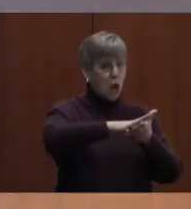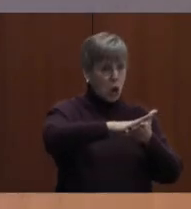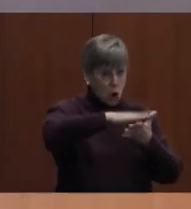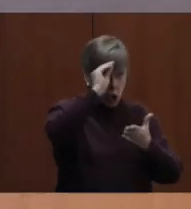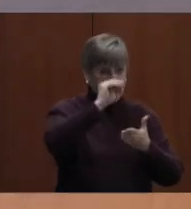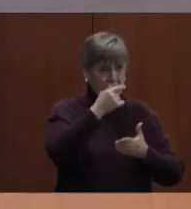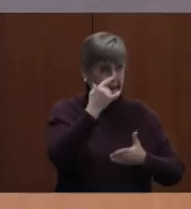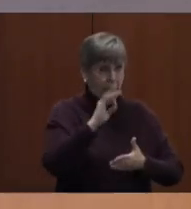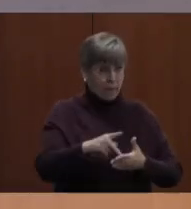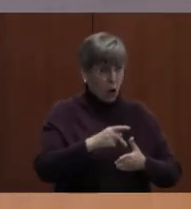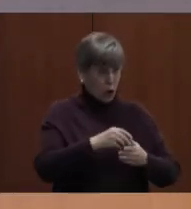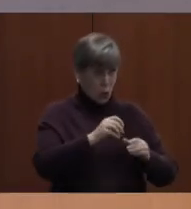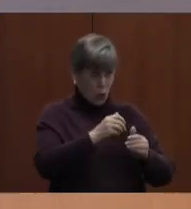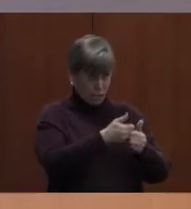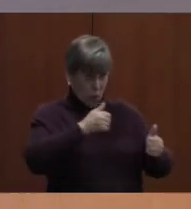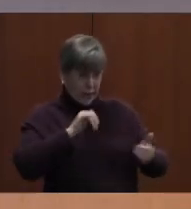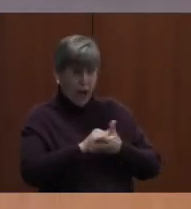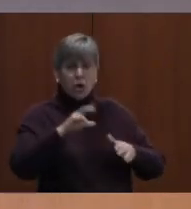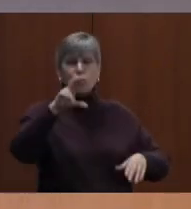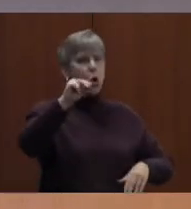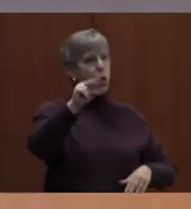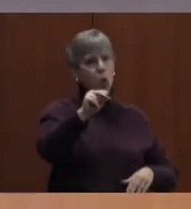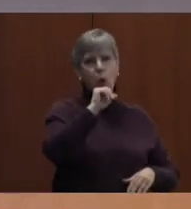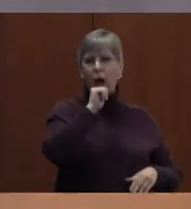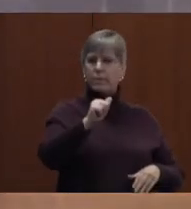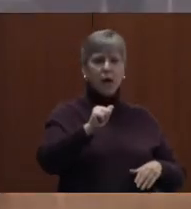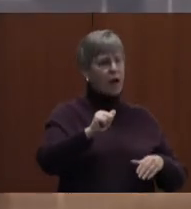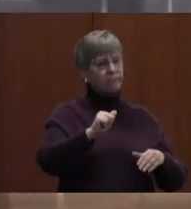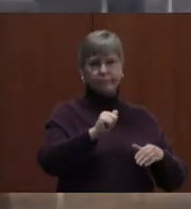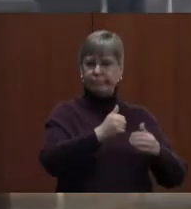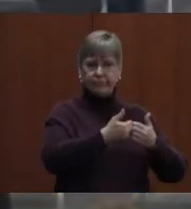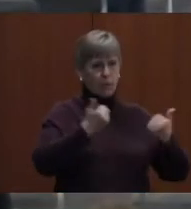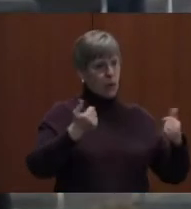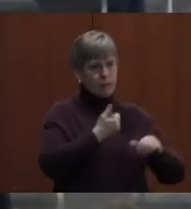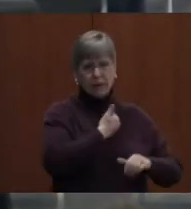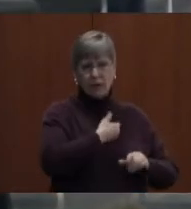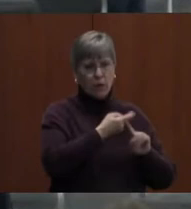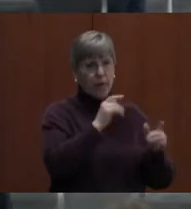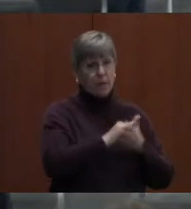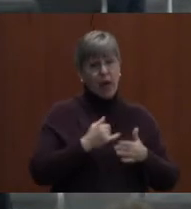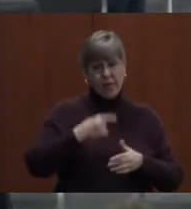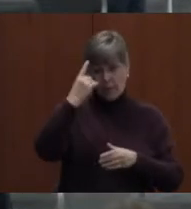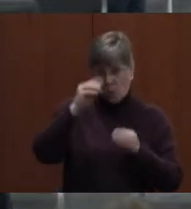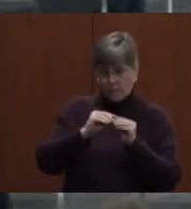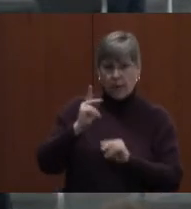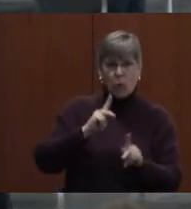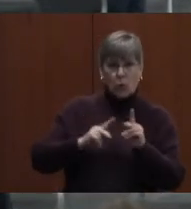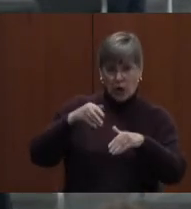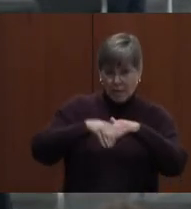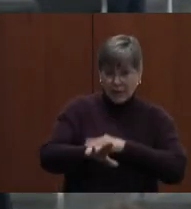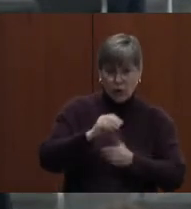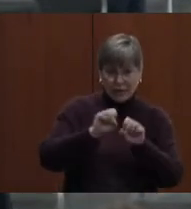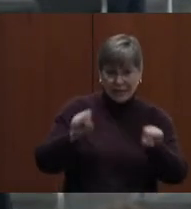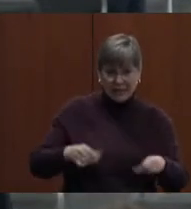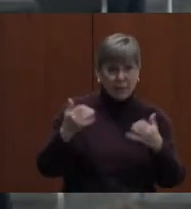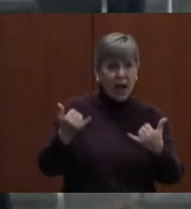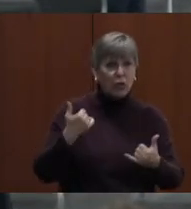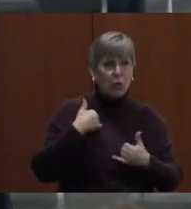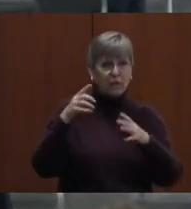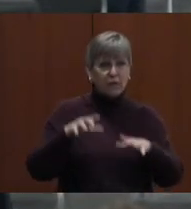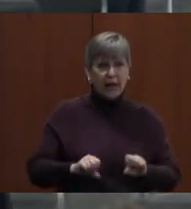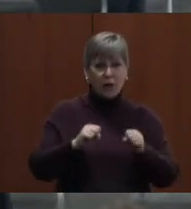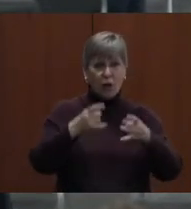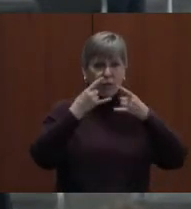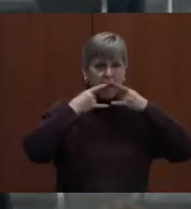that? No, I'm not moving. I'd like to add more, but, you know, and I think there will probably be more people come back into the system now that we've taken the